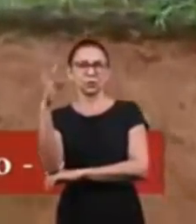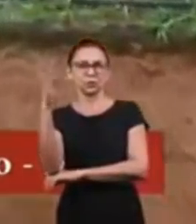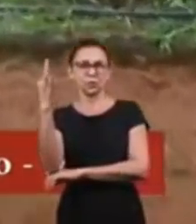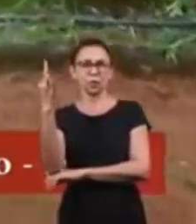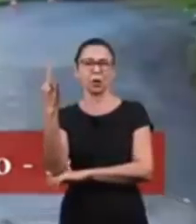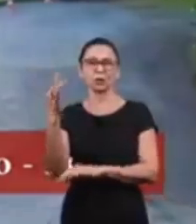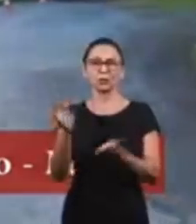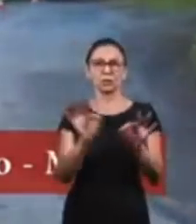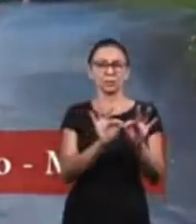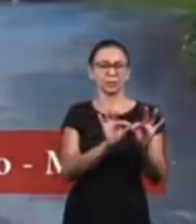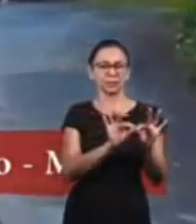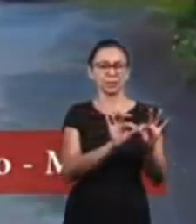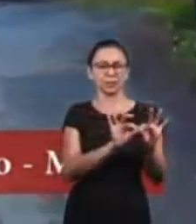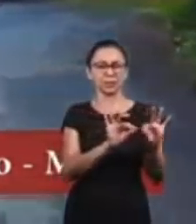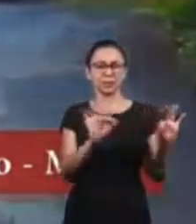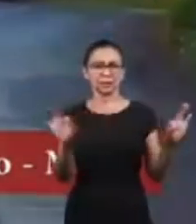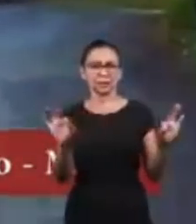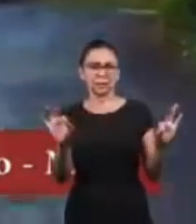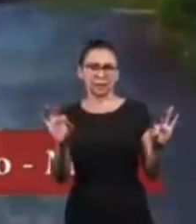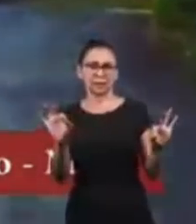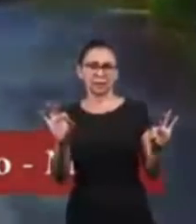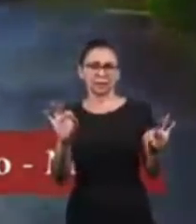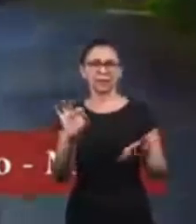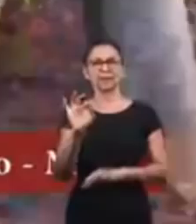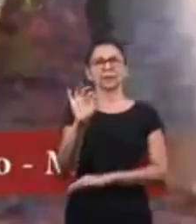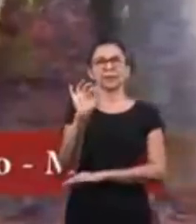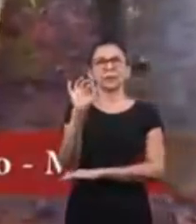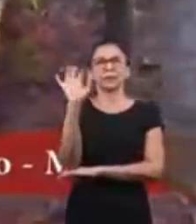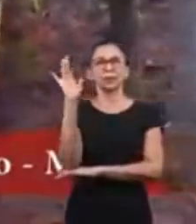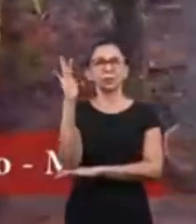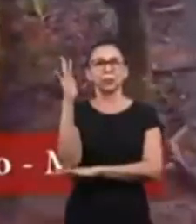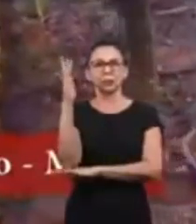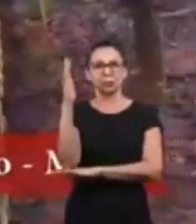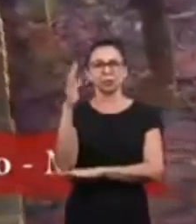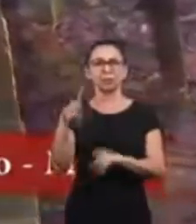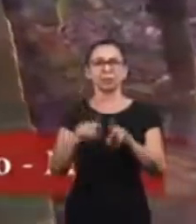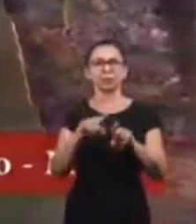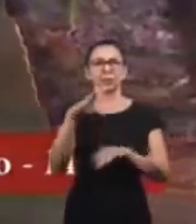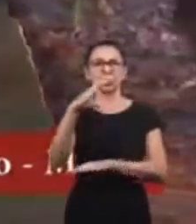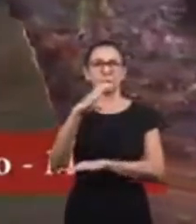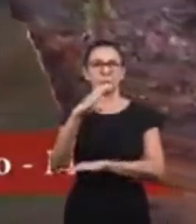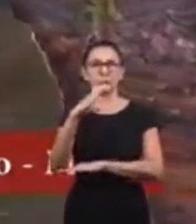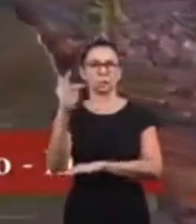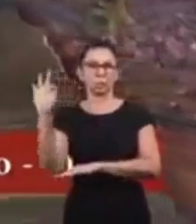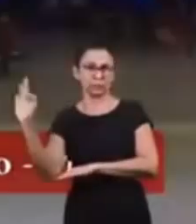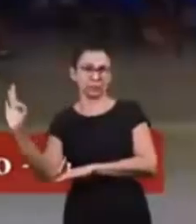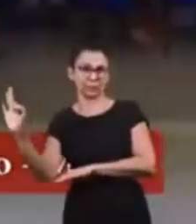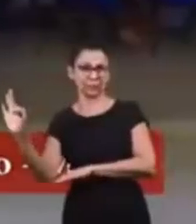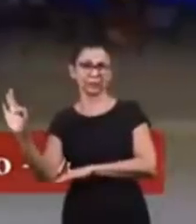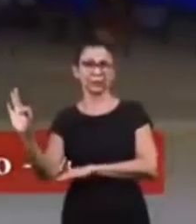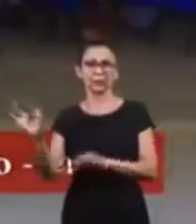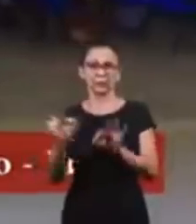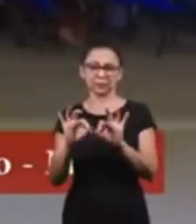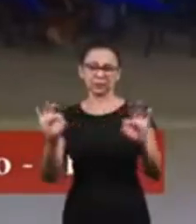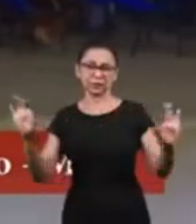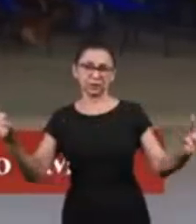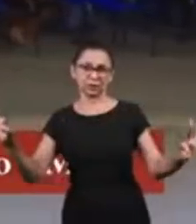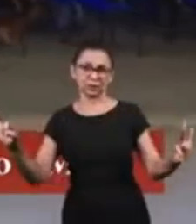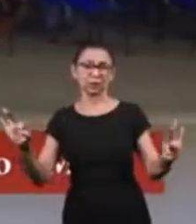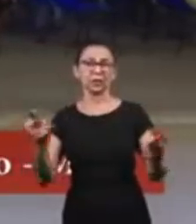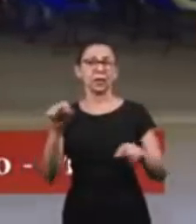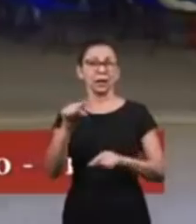Chimocho, 200 kilometers away from Belo Horizonte, bridging the cities of Ipatinga and Coronel Fabriciano. In